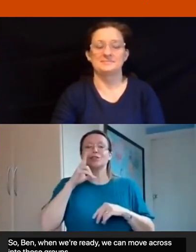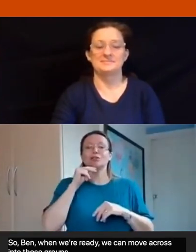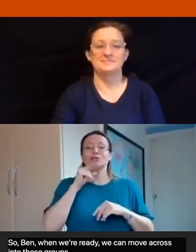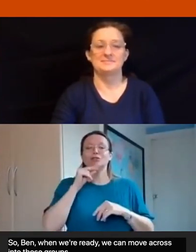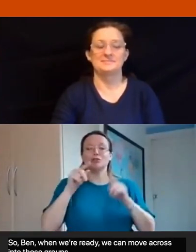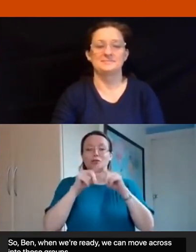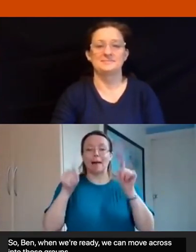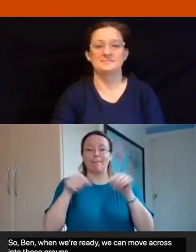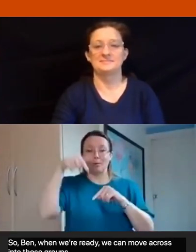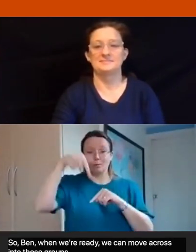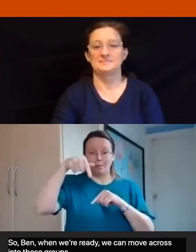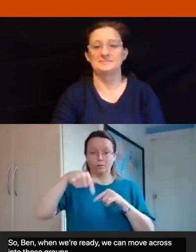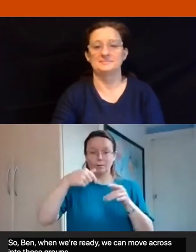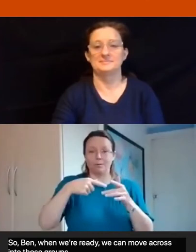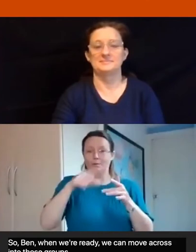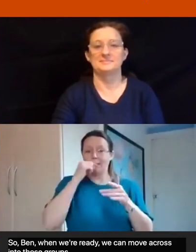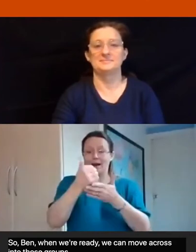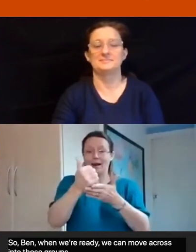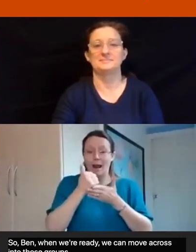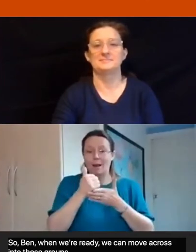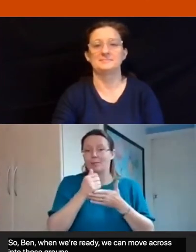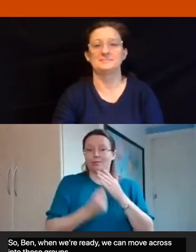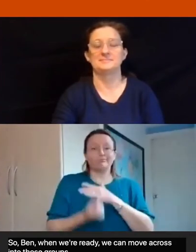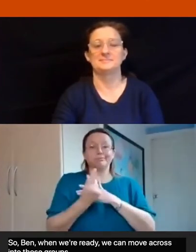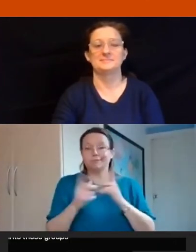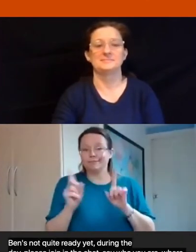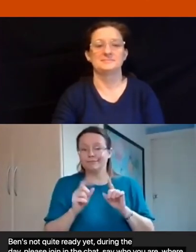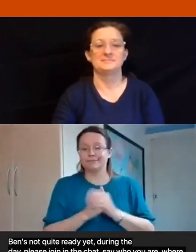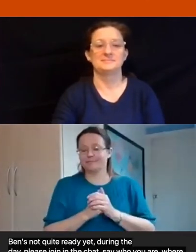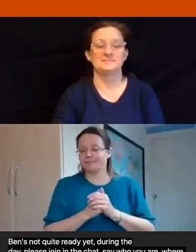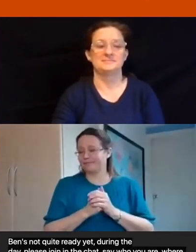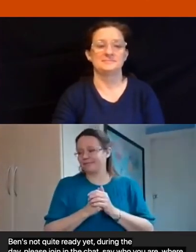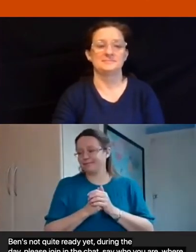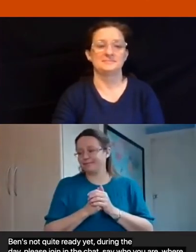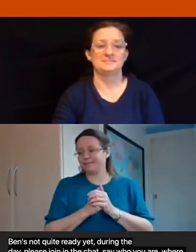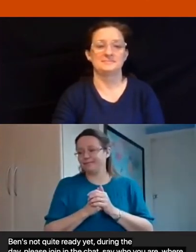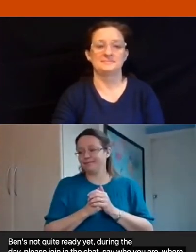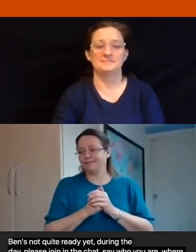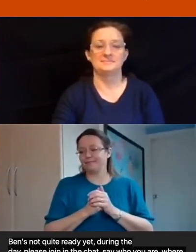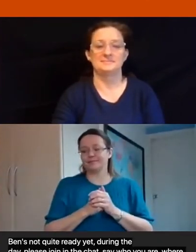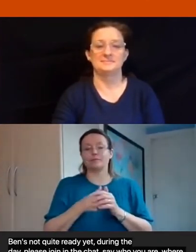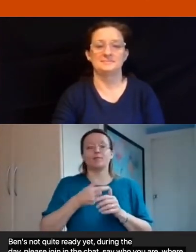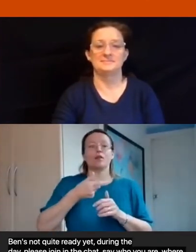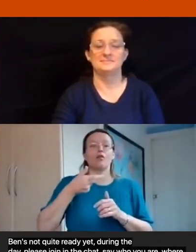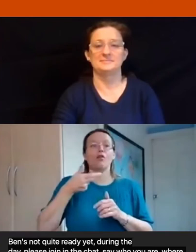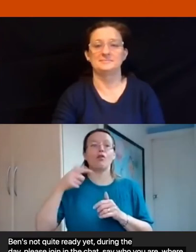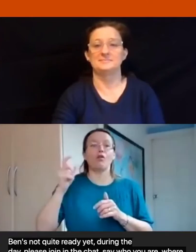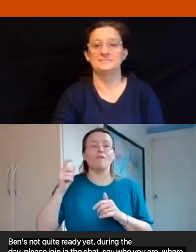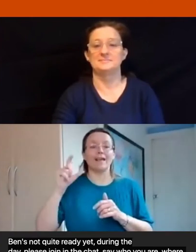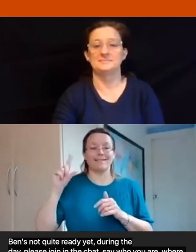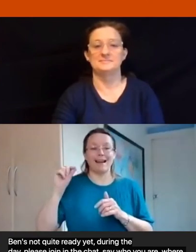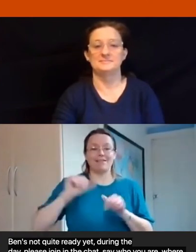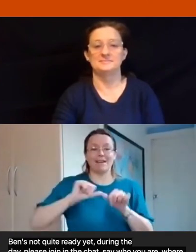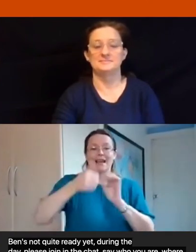there's anything we can do to help later on after the coffee break we're delighted that sam wells is going to be